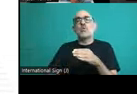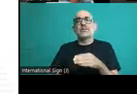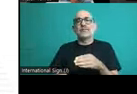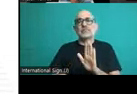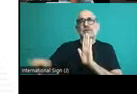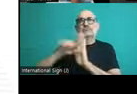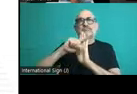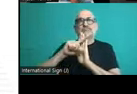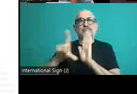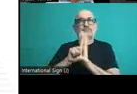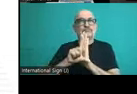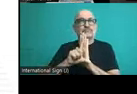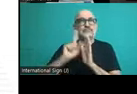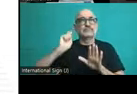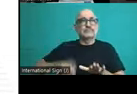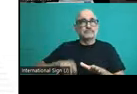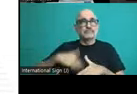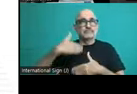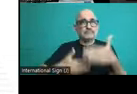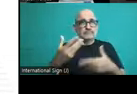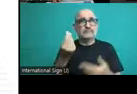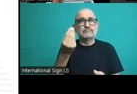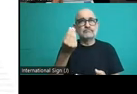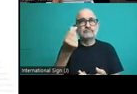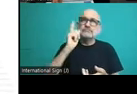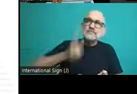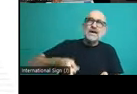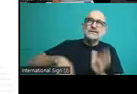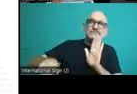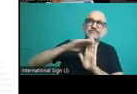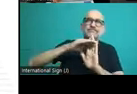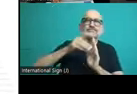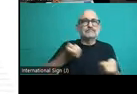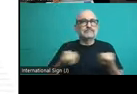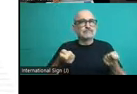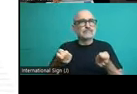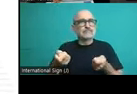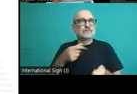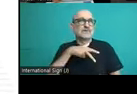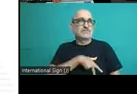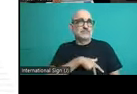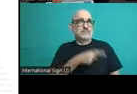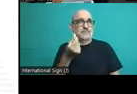public insurance. And there are a series of subsidies without